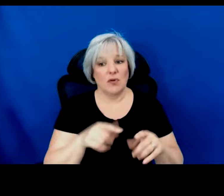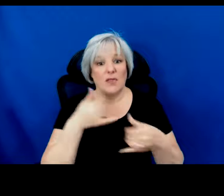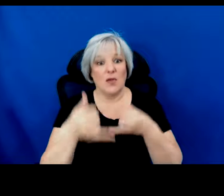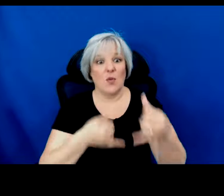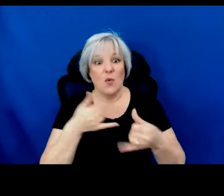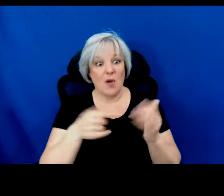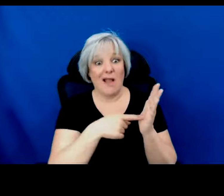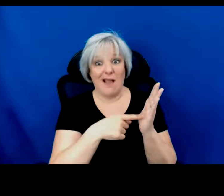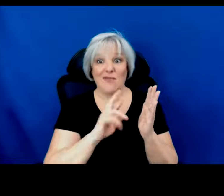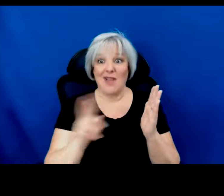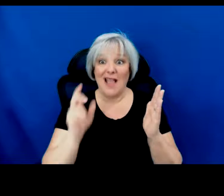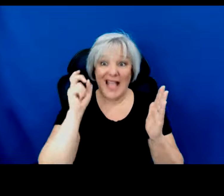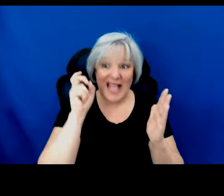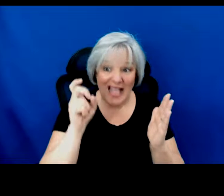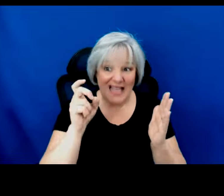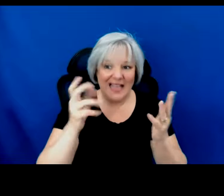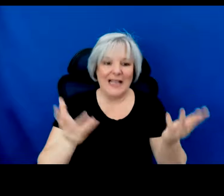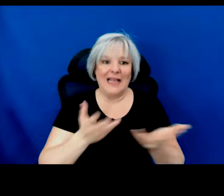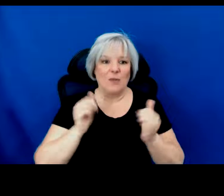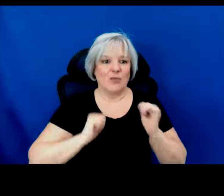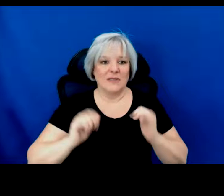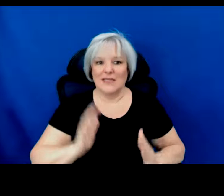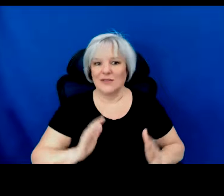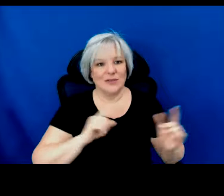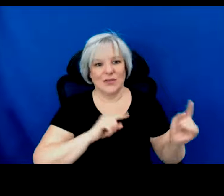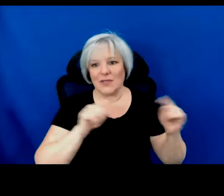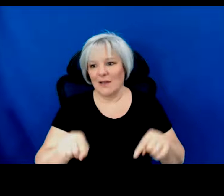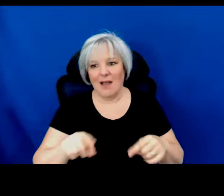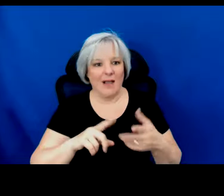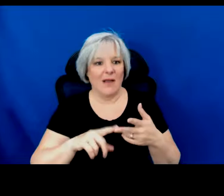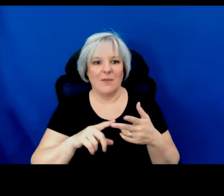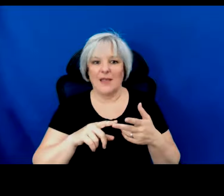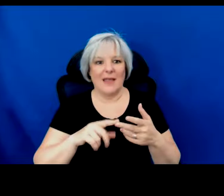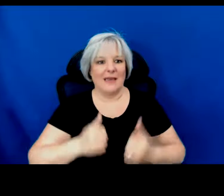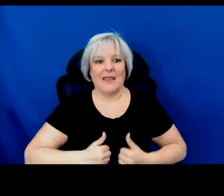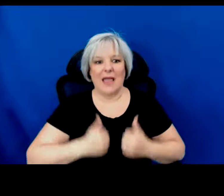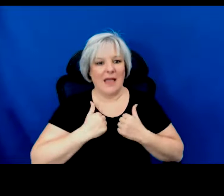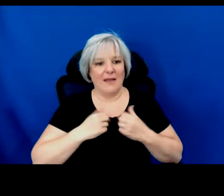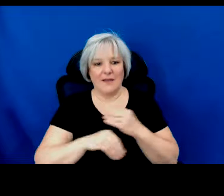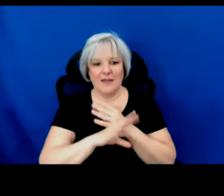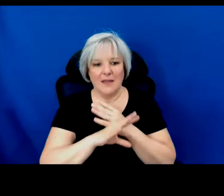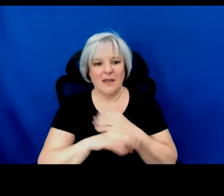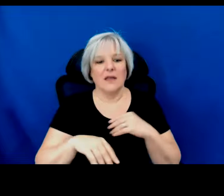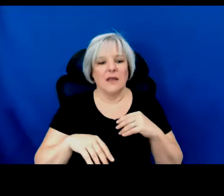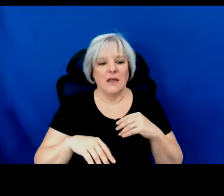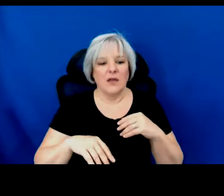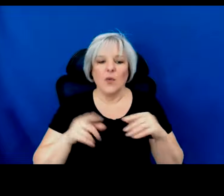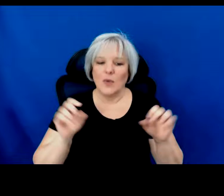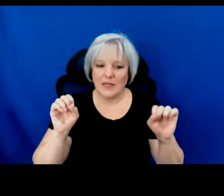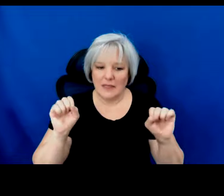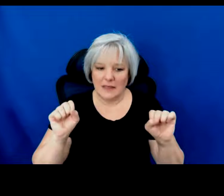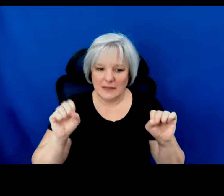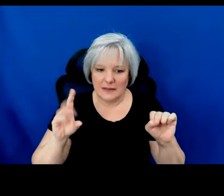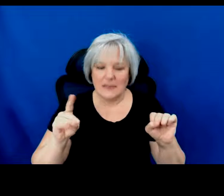books and presenters were not able to follow through with in-person engagements. We were able to